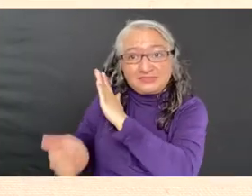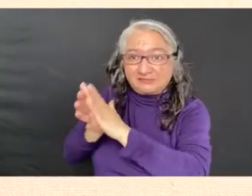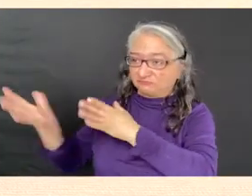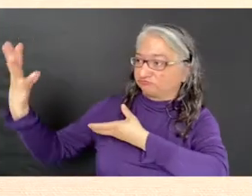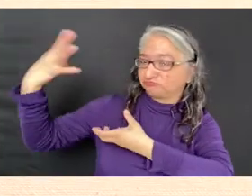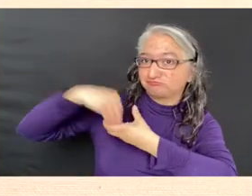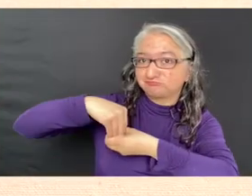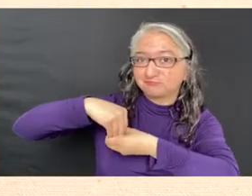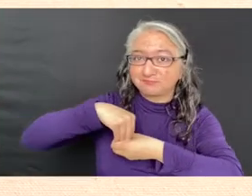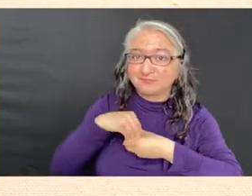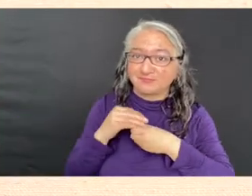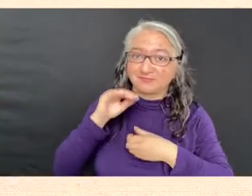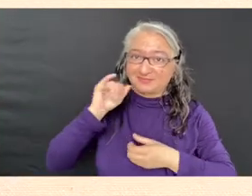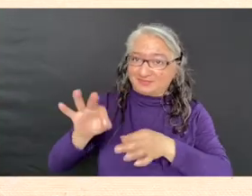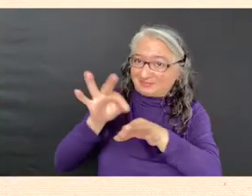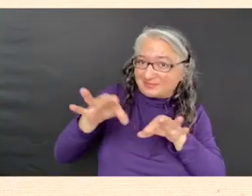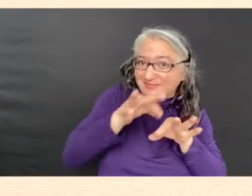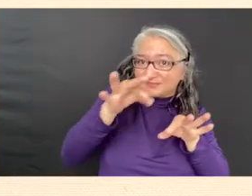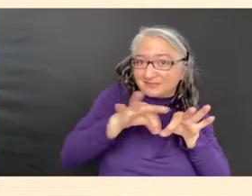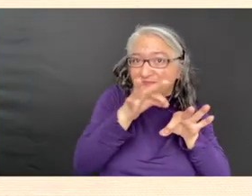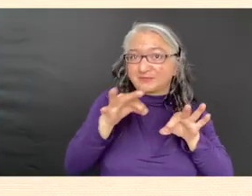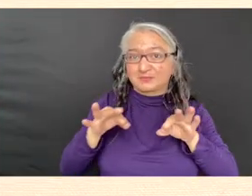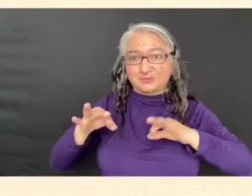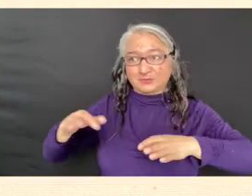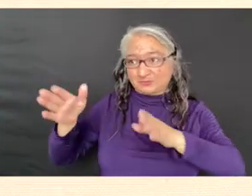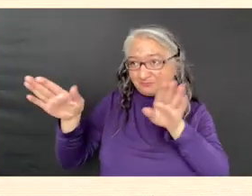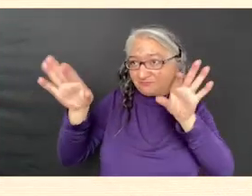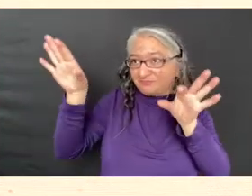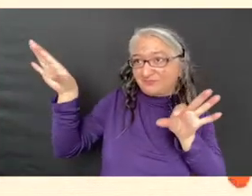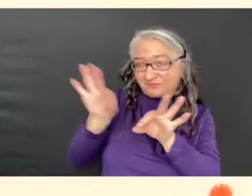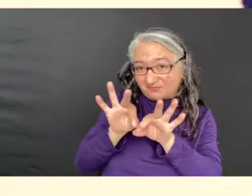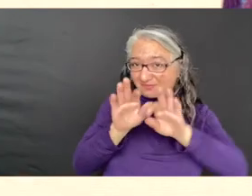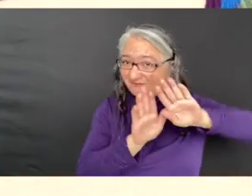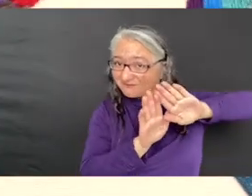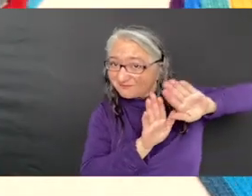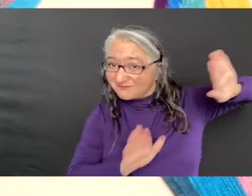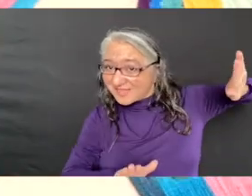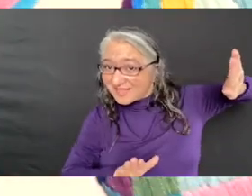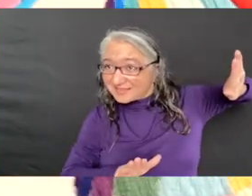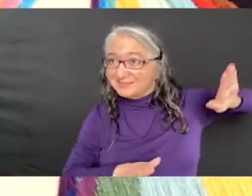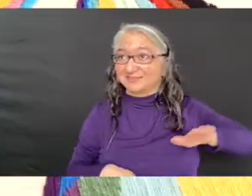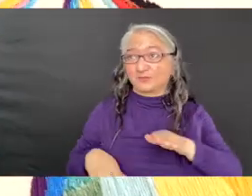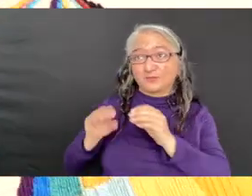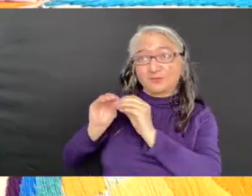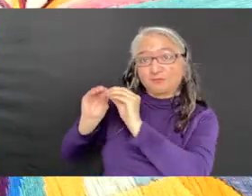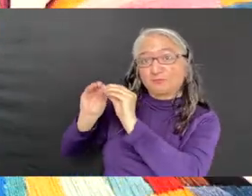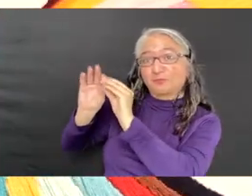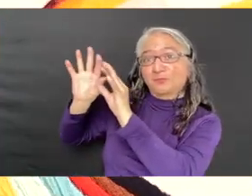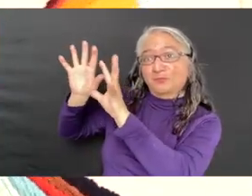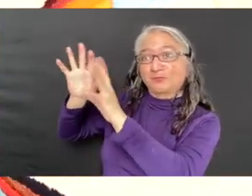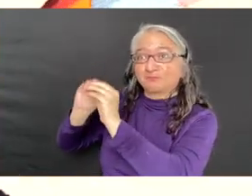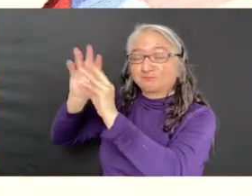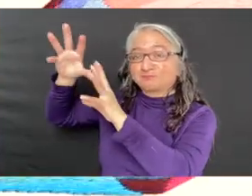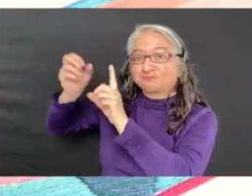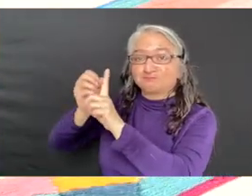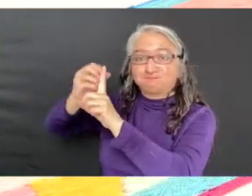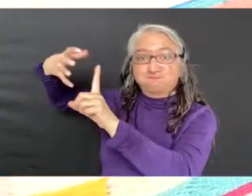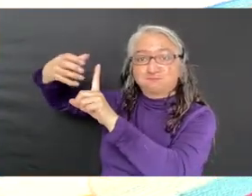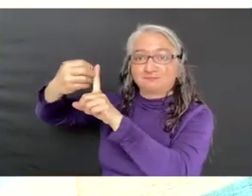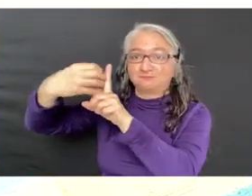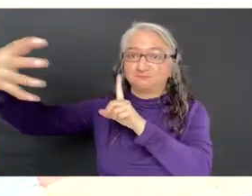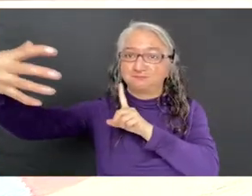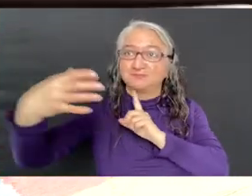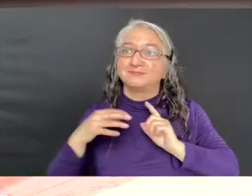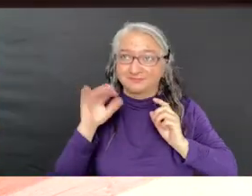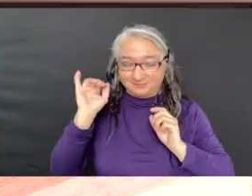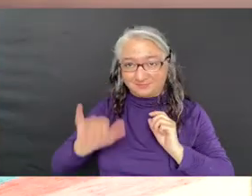his threads. They are used to flatten shapes and to create a sense of depth and fullness where needed